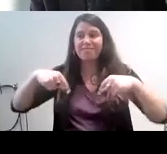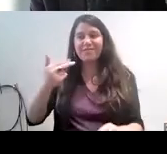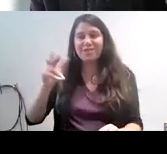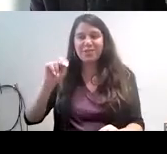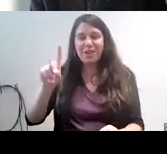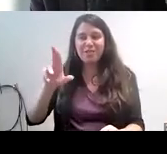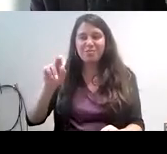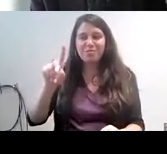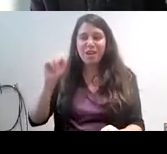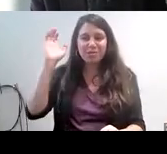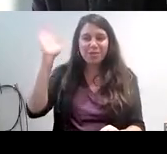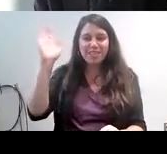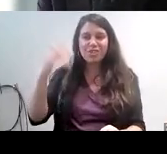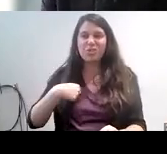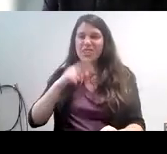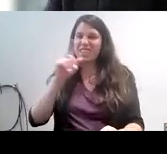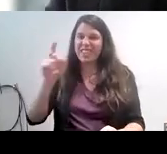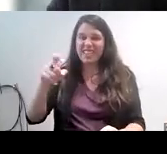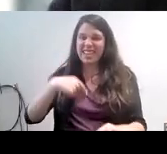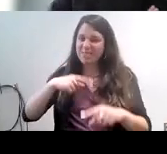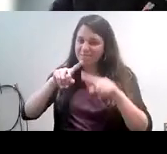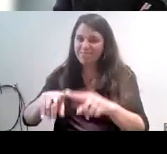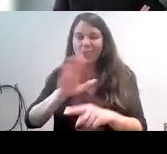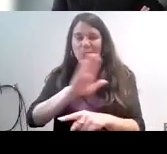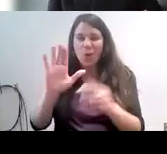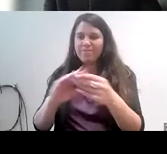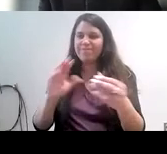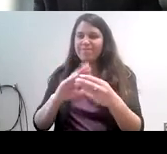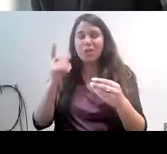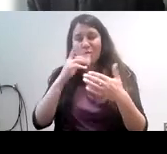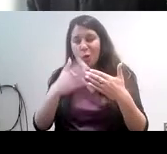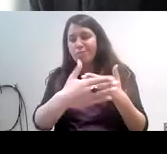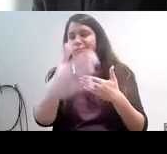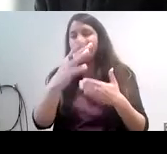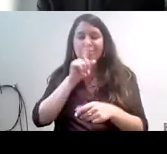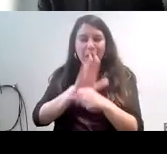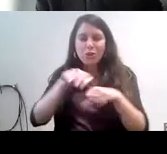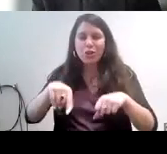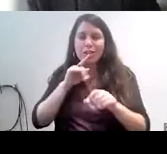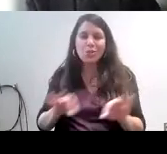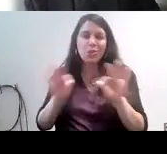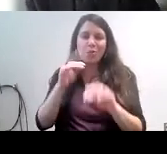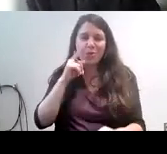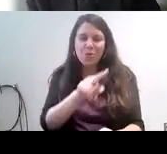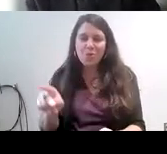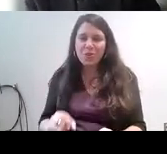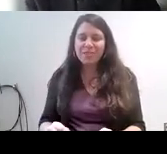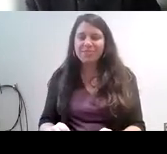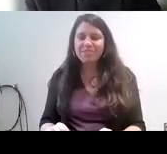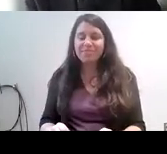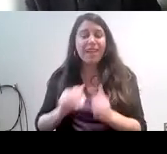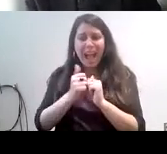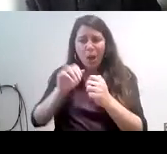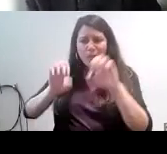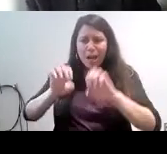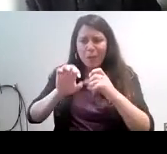today, which we very much rely on for our ongoing efforts to make these valuable for you. There are three ways to do that.